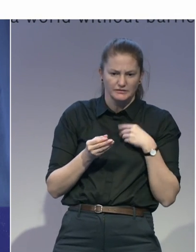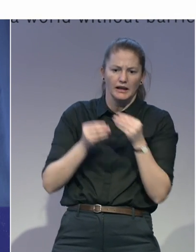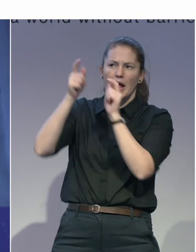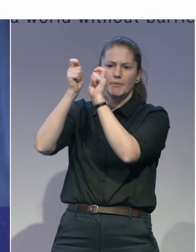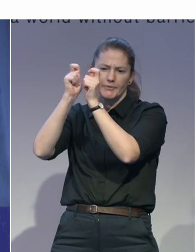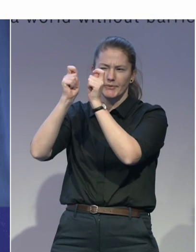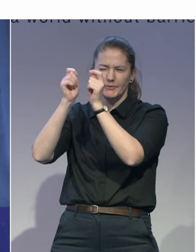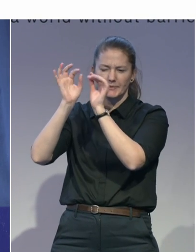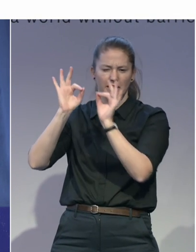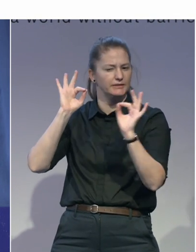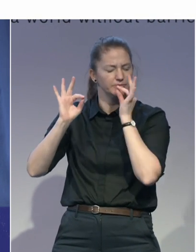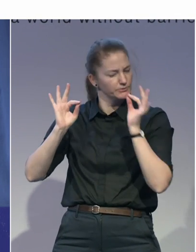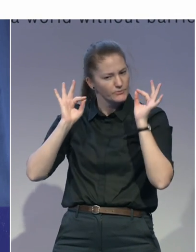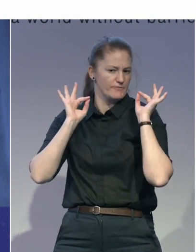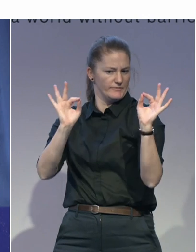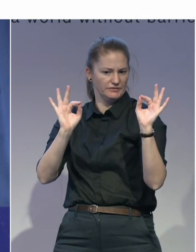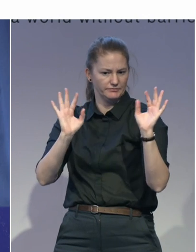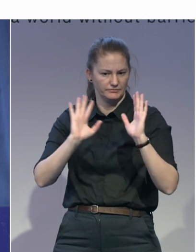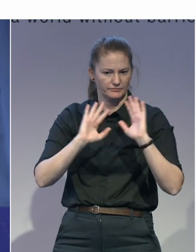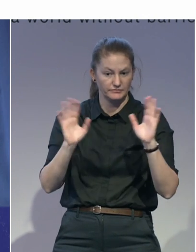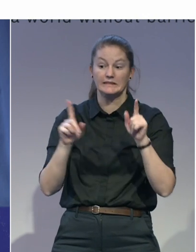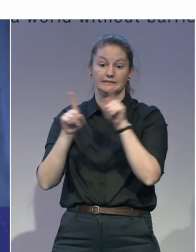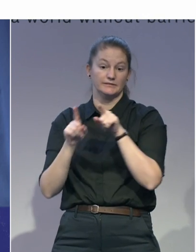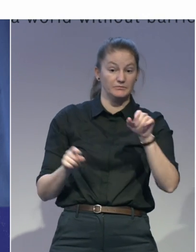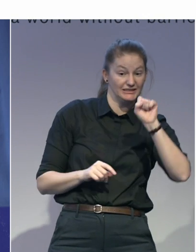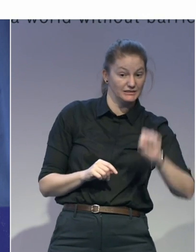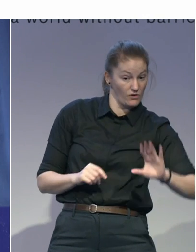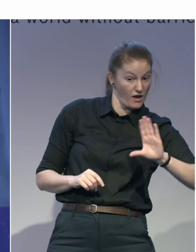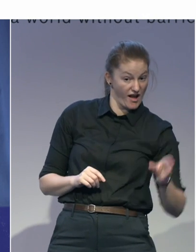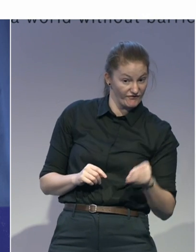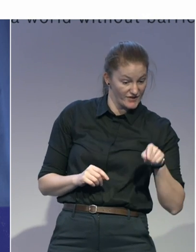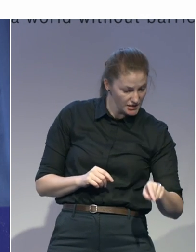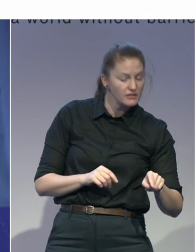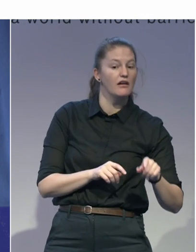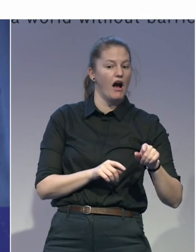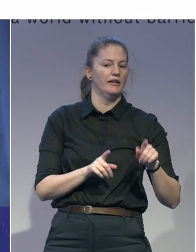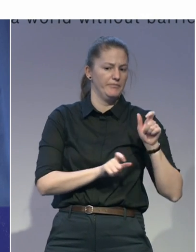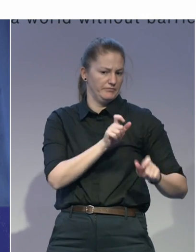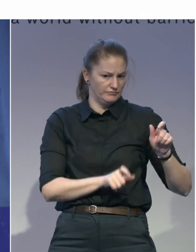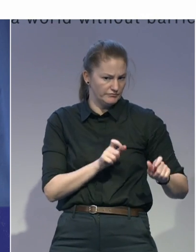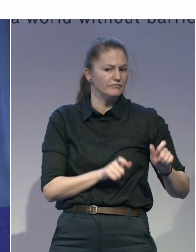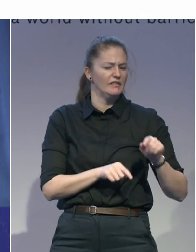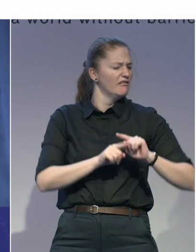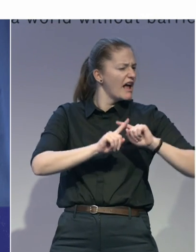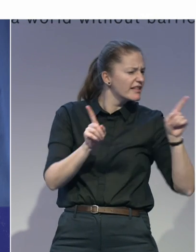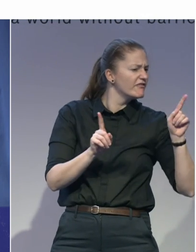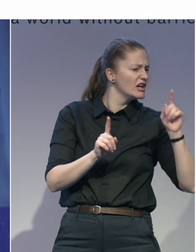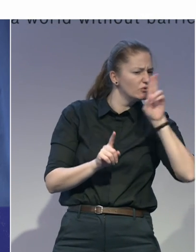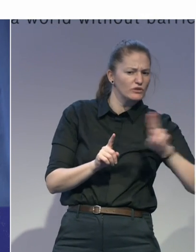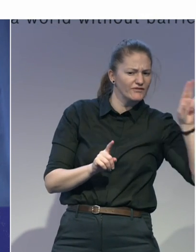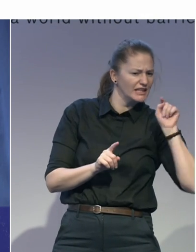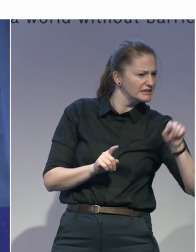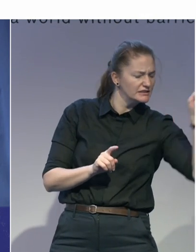in South Africa. We have worked with other universities as well through which knowledge is shared, knowledge is given,